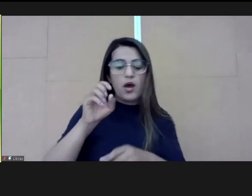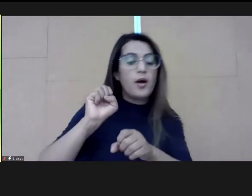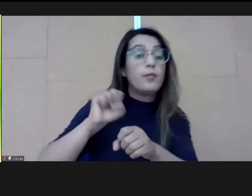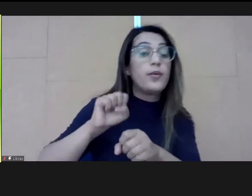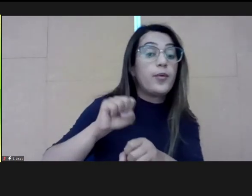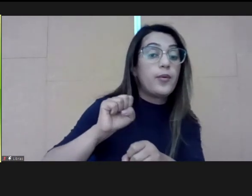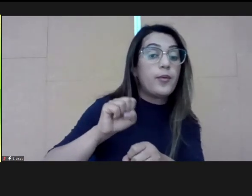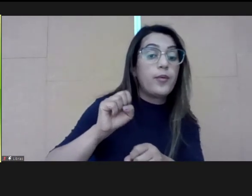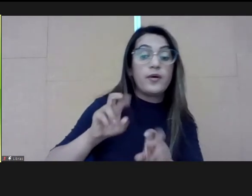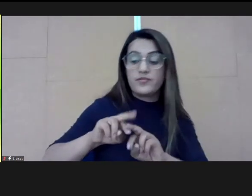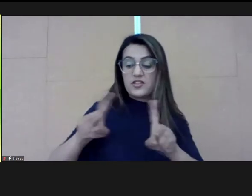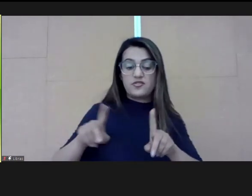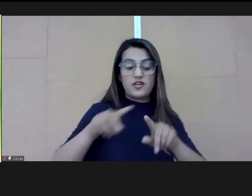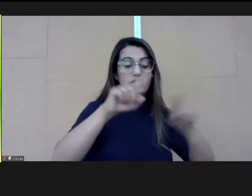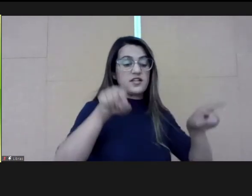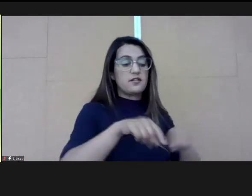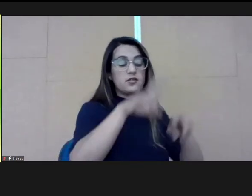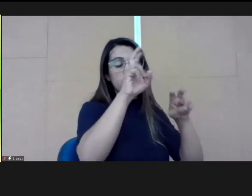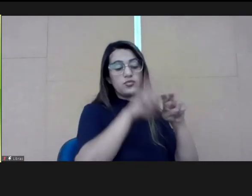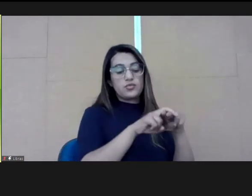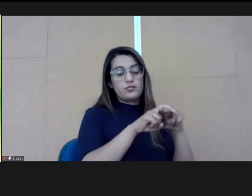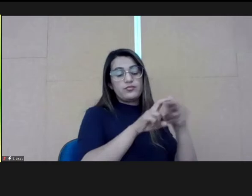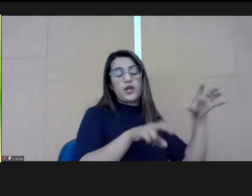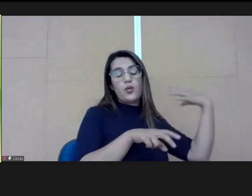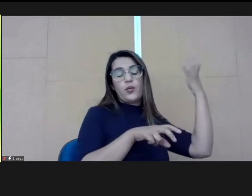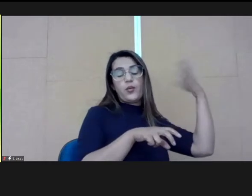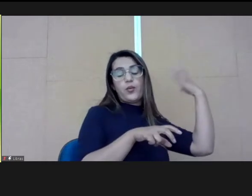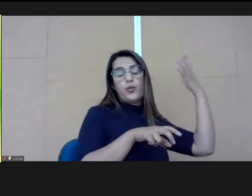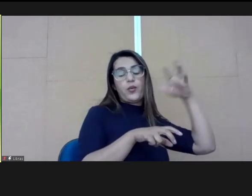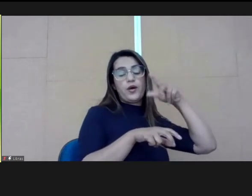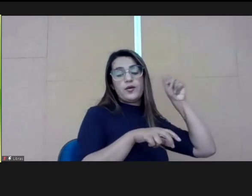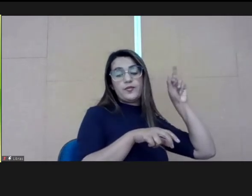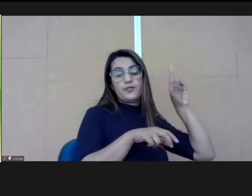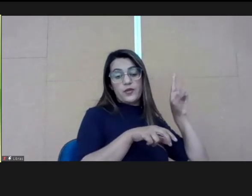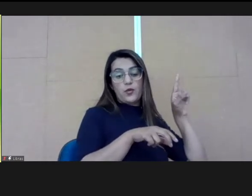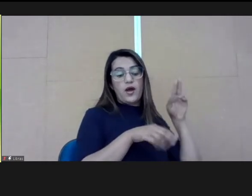And we had to look for them, not the opposite.